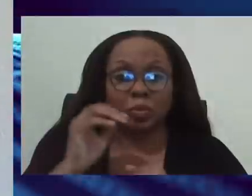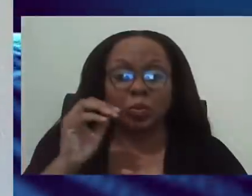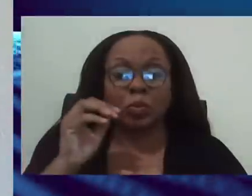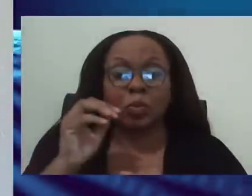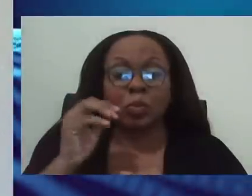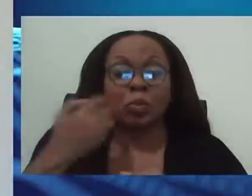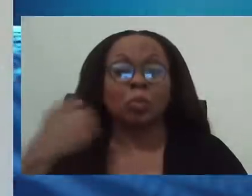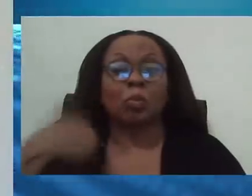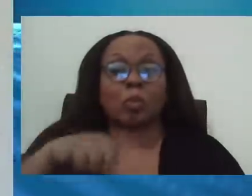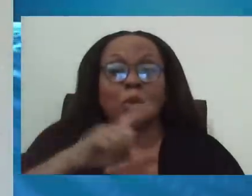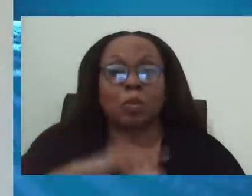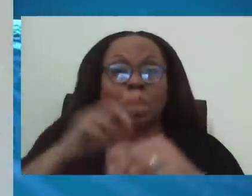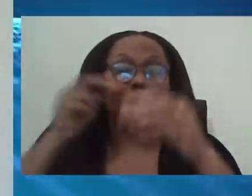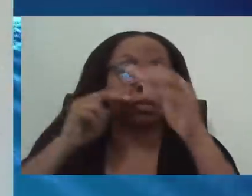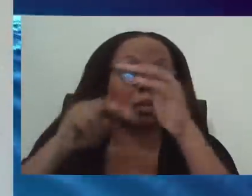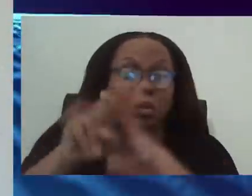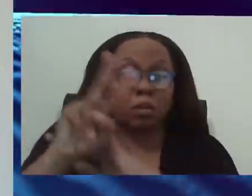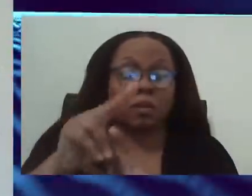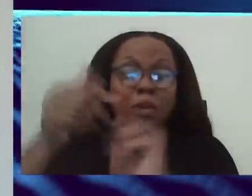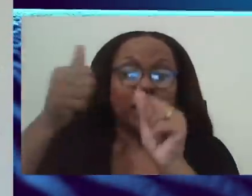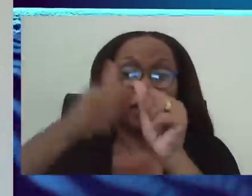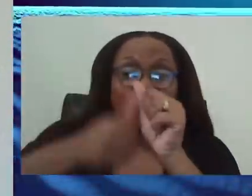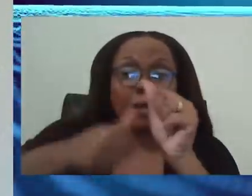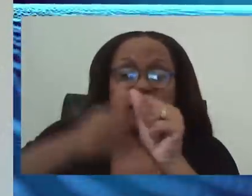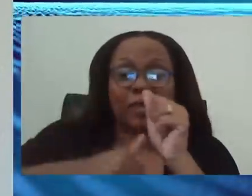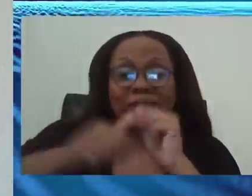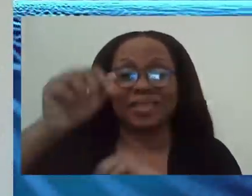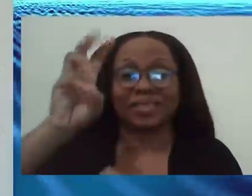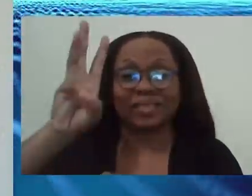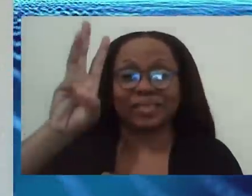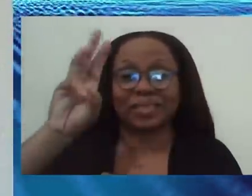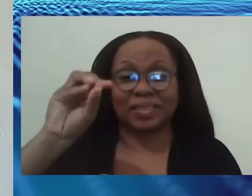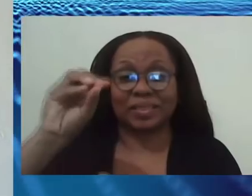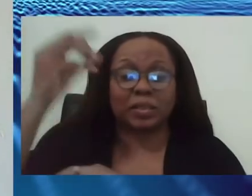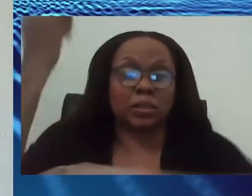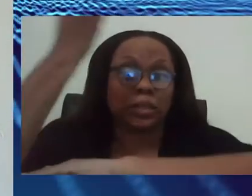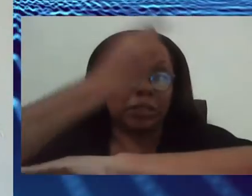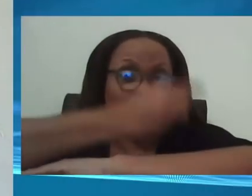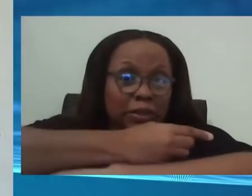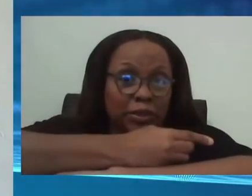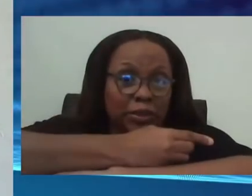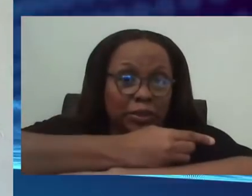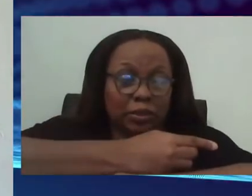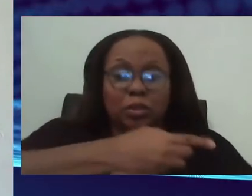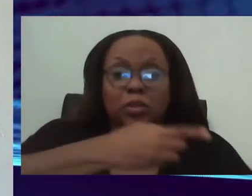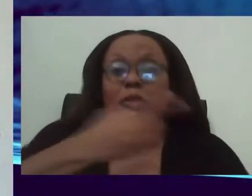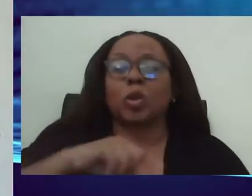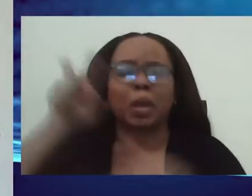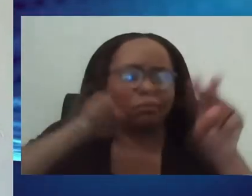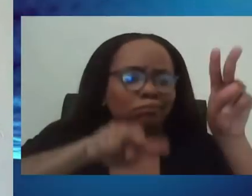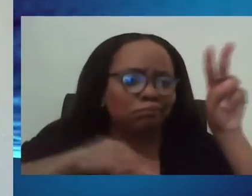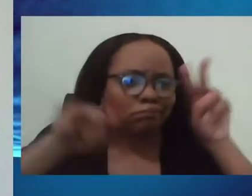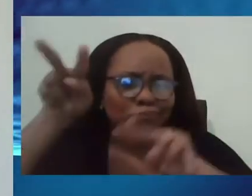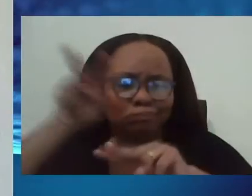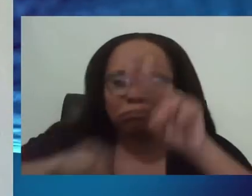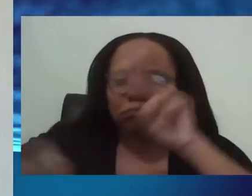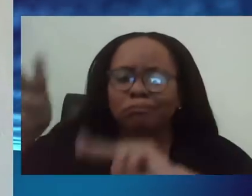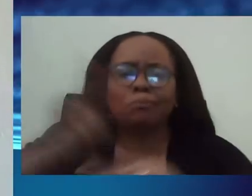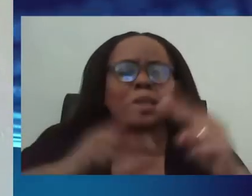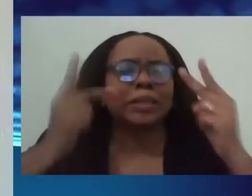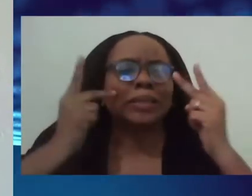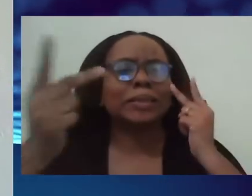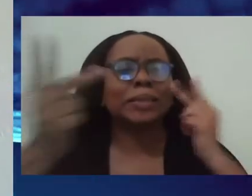projections. So the models depend on what is happening public health wise and if people are following these measures.